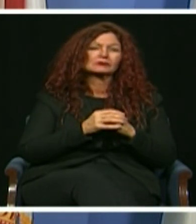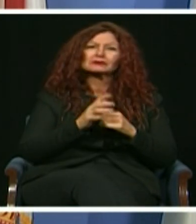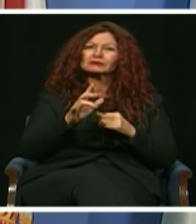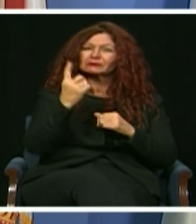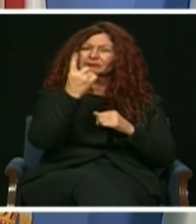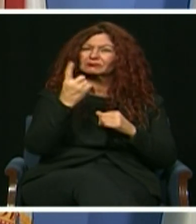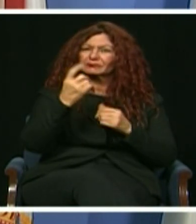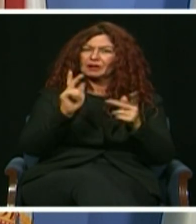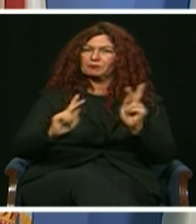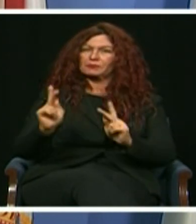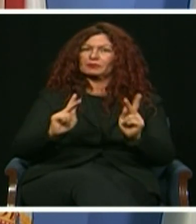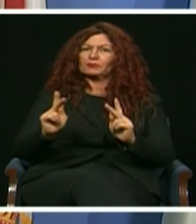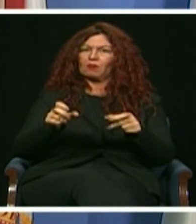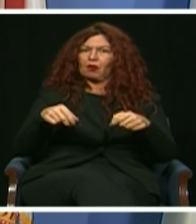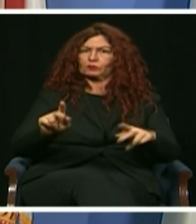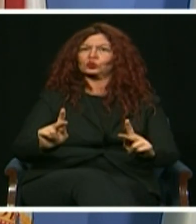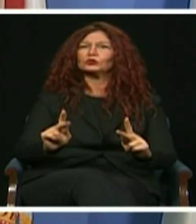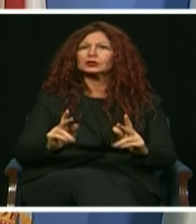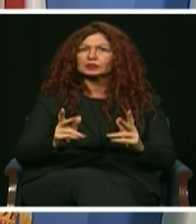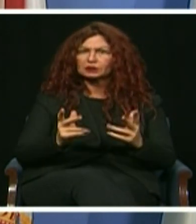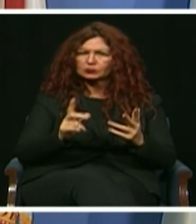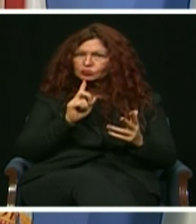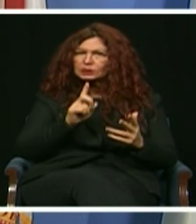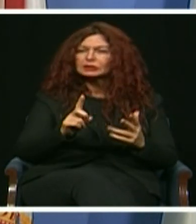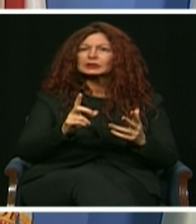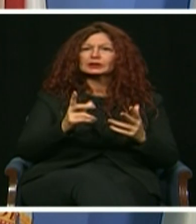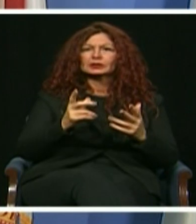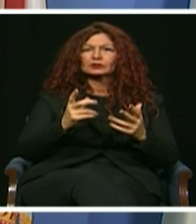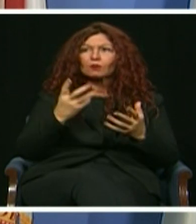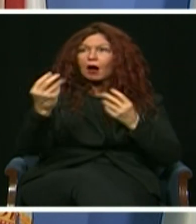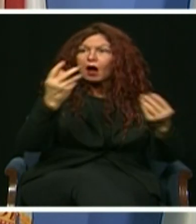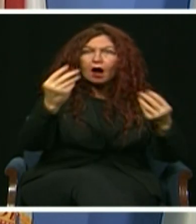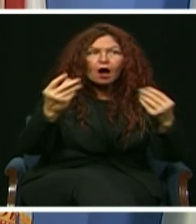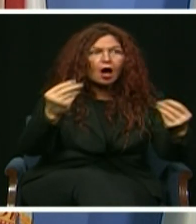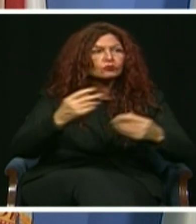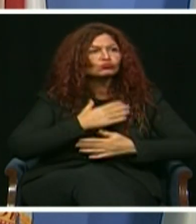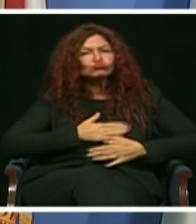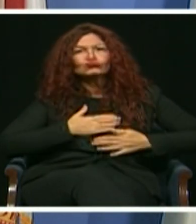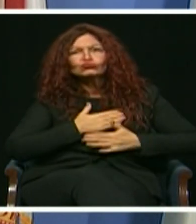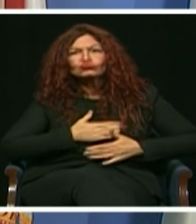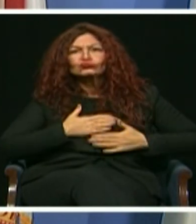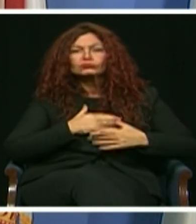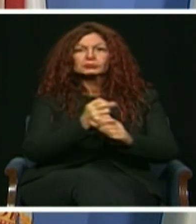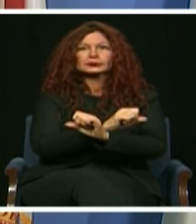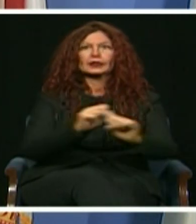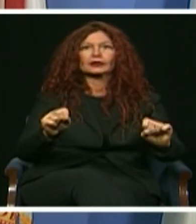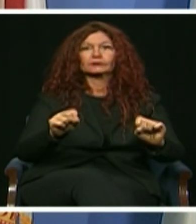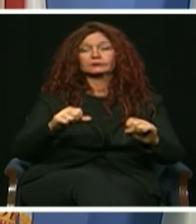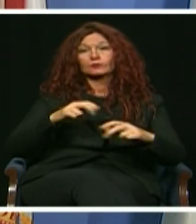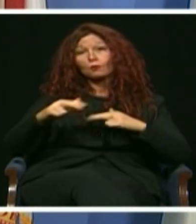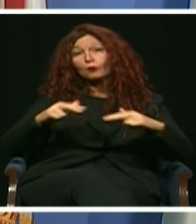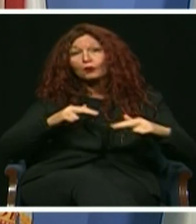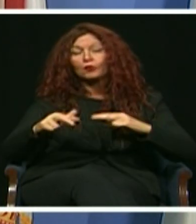that prioritizes the safety of our pedestrians and bicyclists. DTPW just completed a Complete